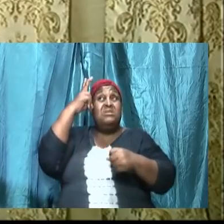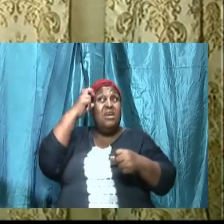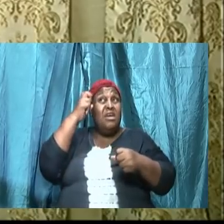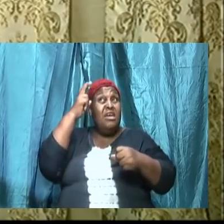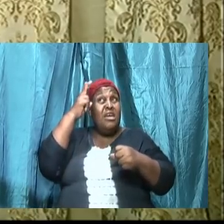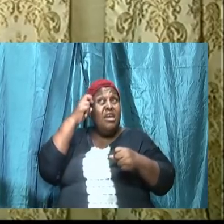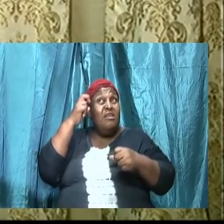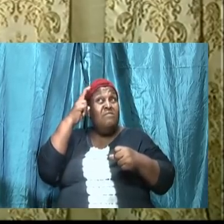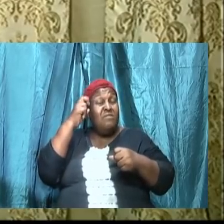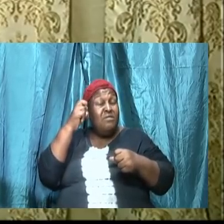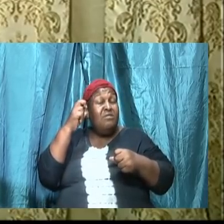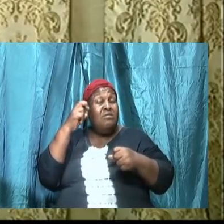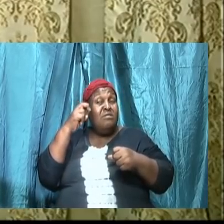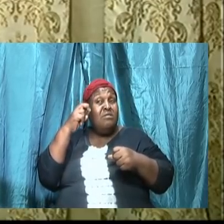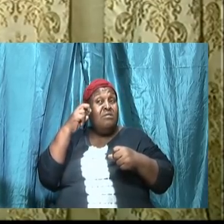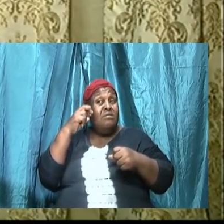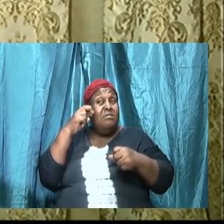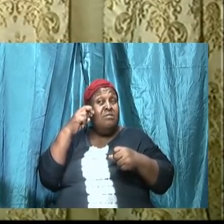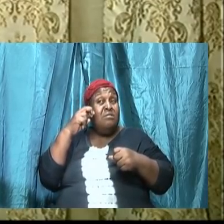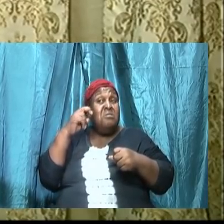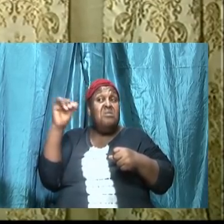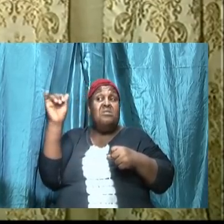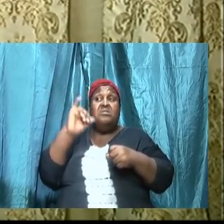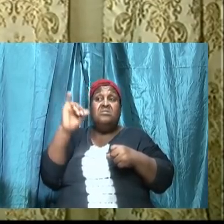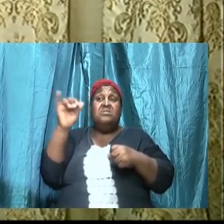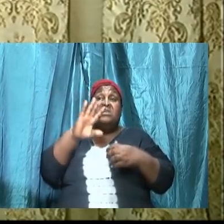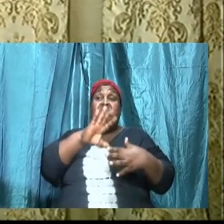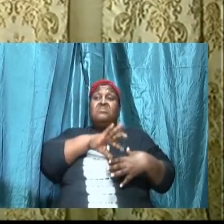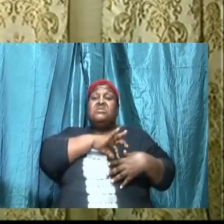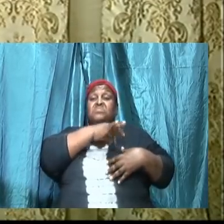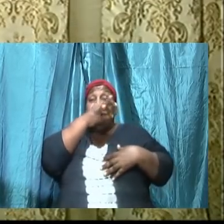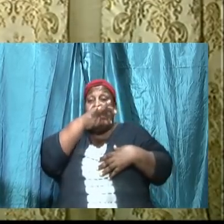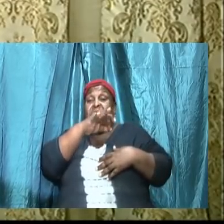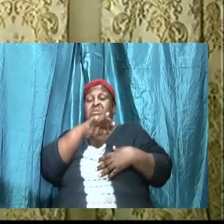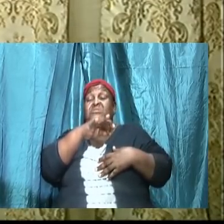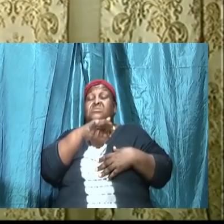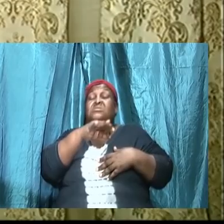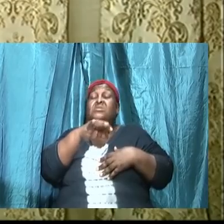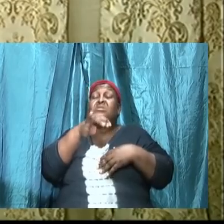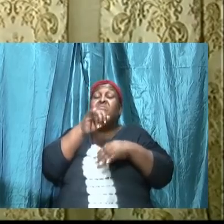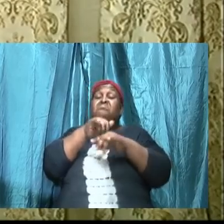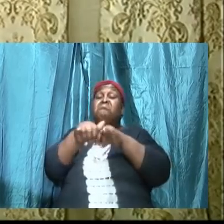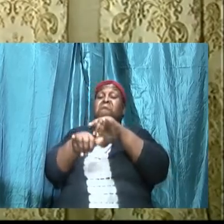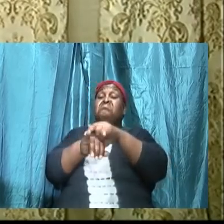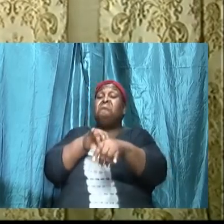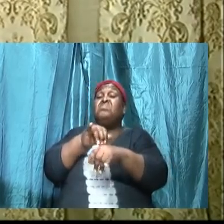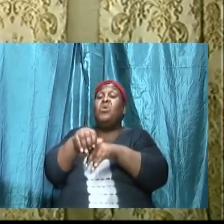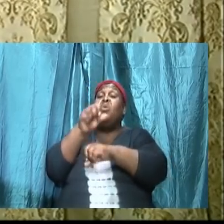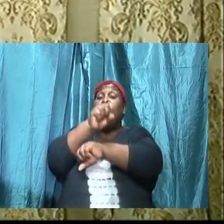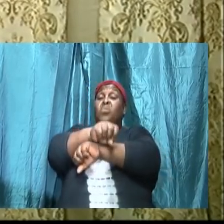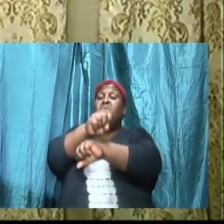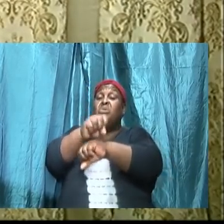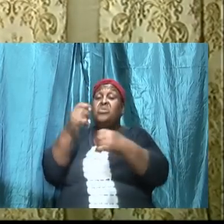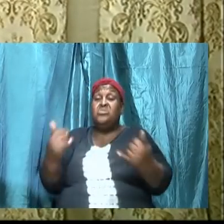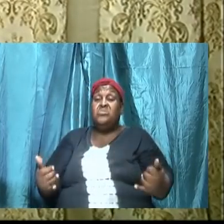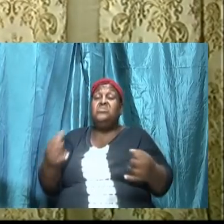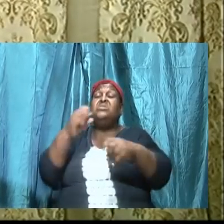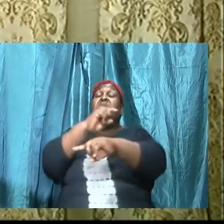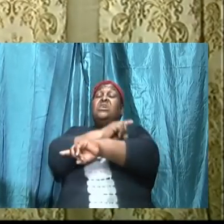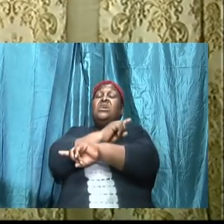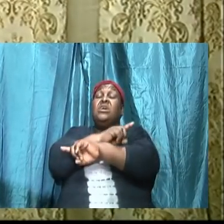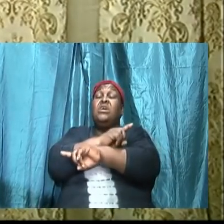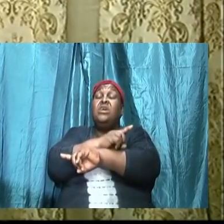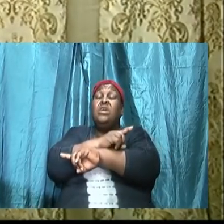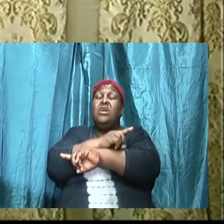at work then, and that same spirit of deception operates today because we